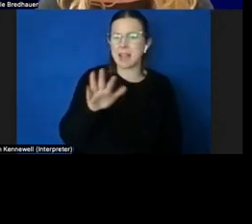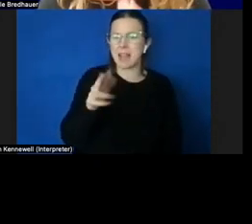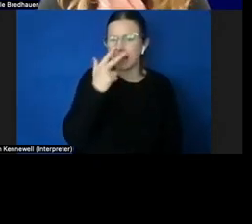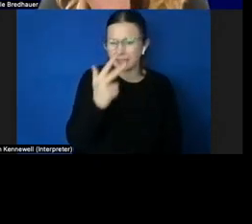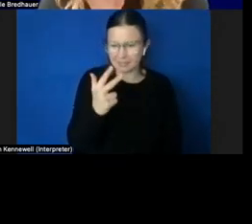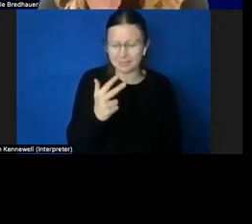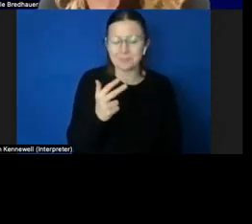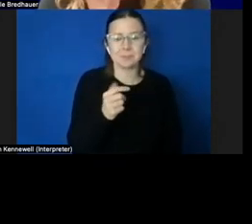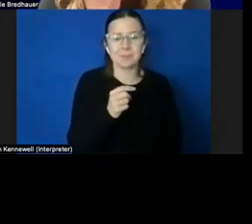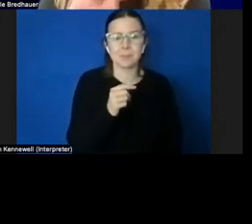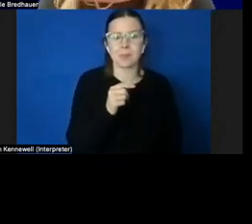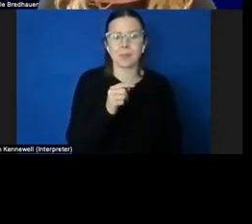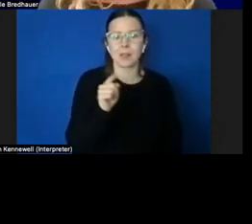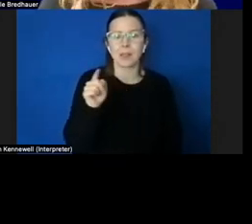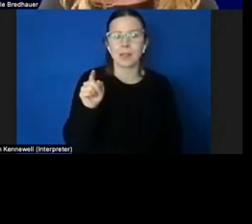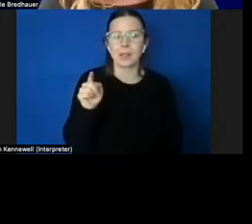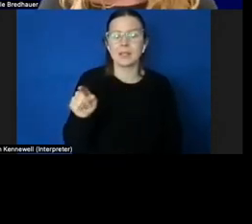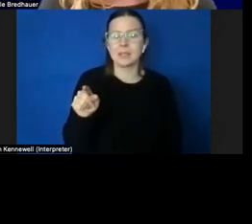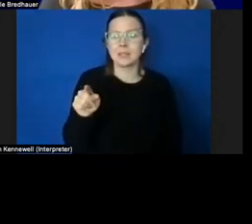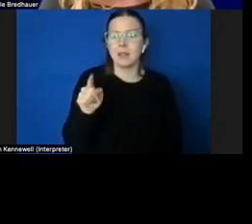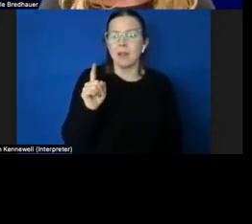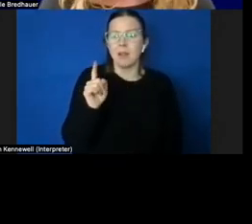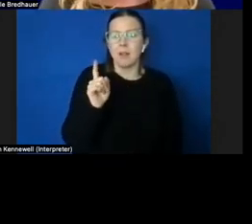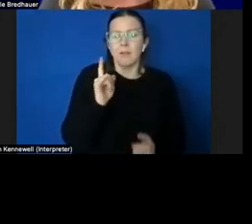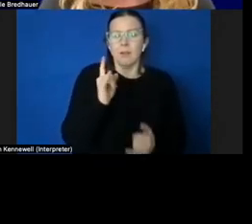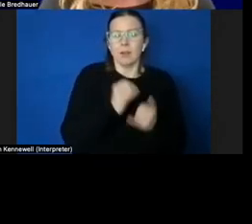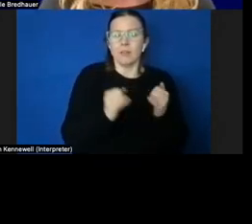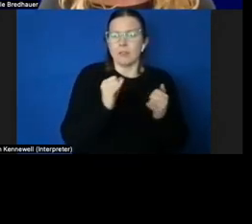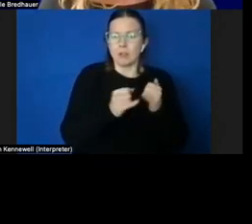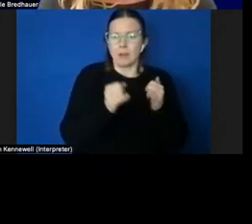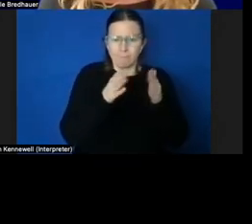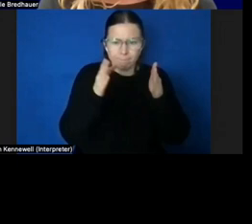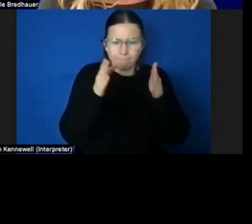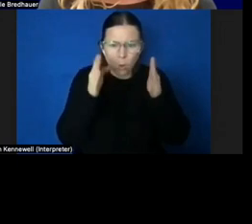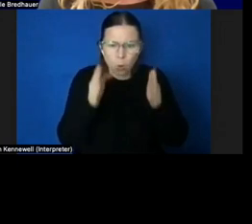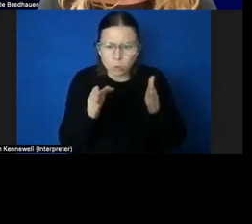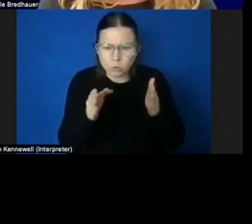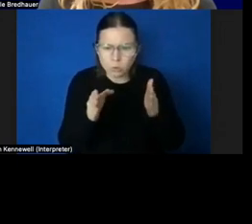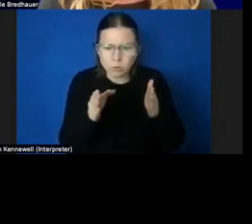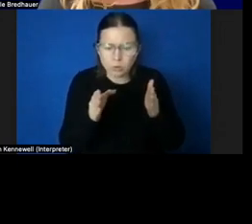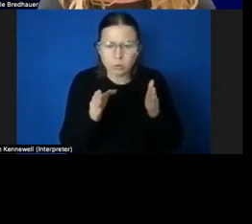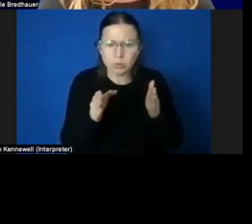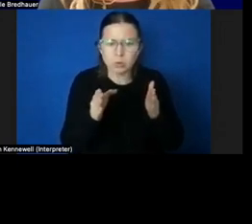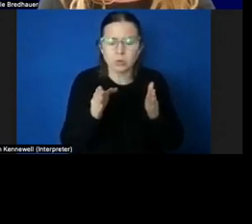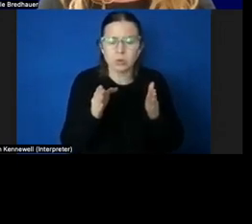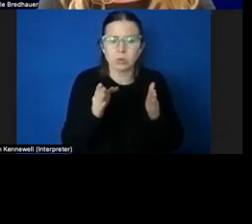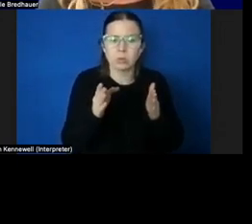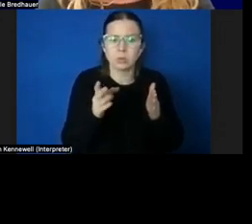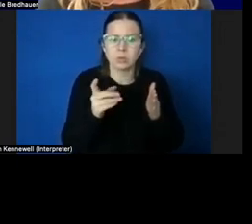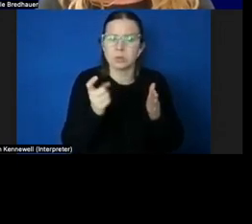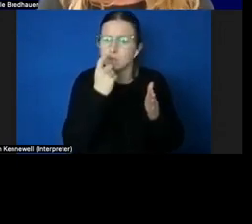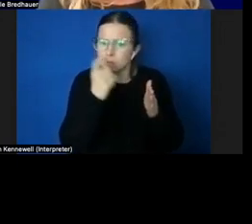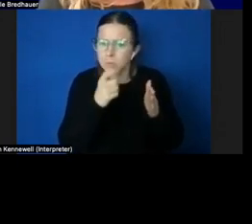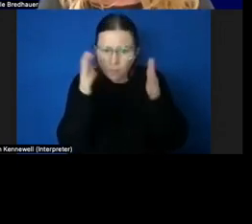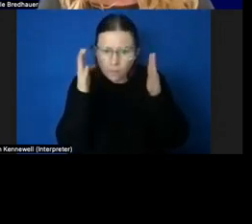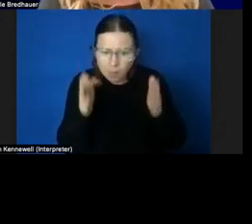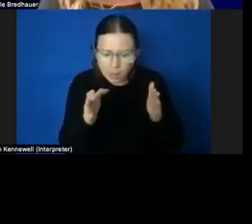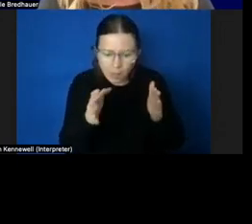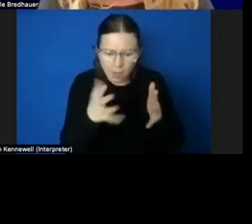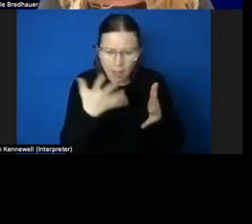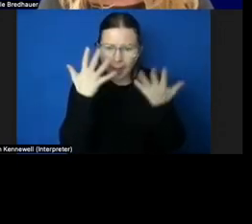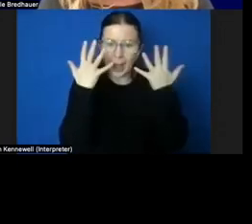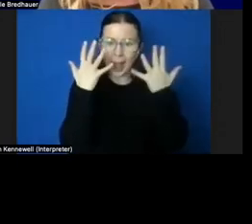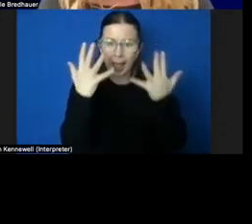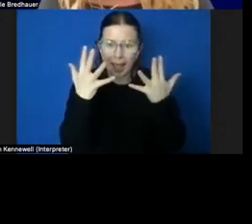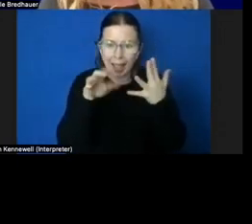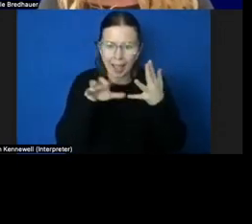He's very focused, gathering information with his hands